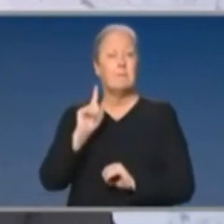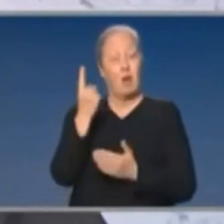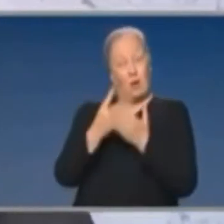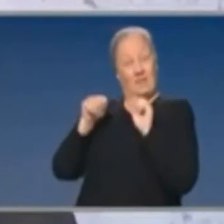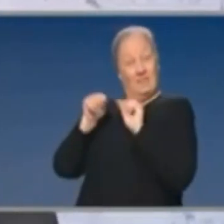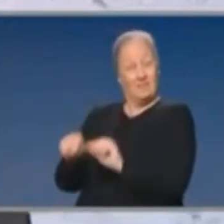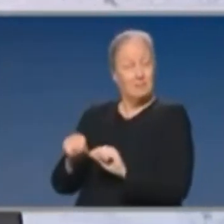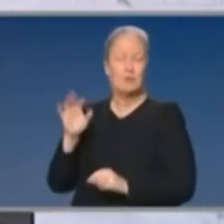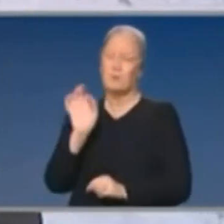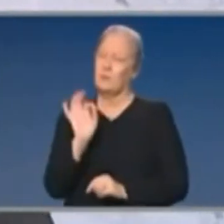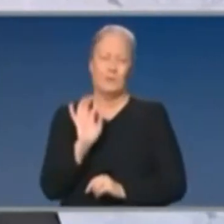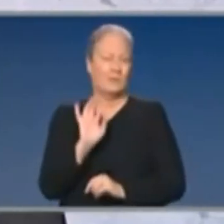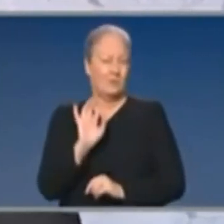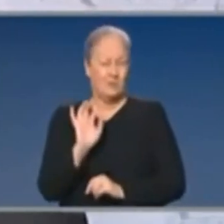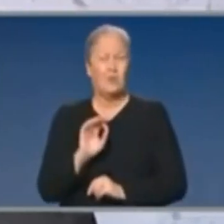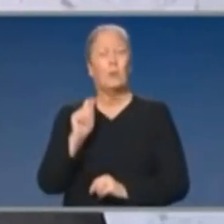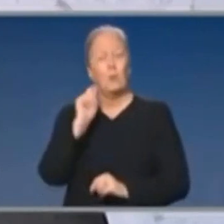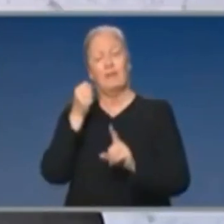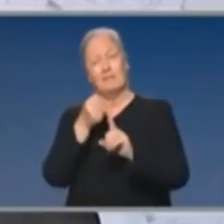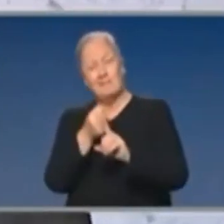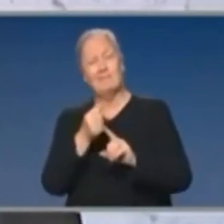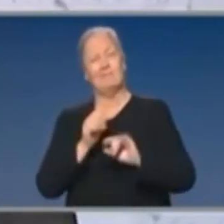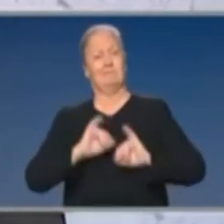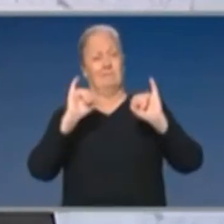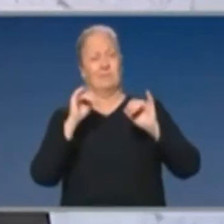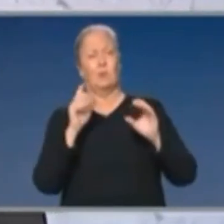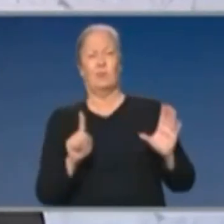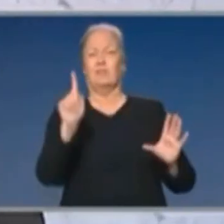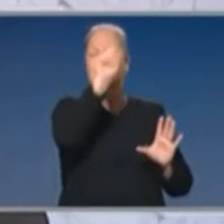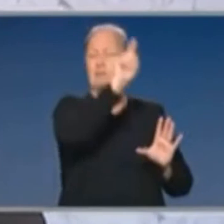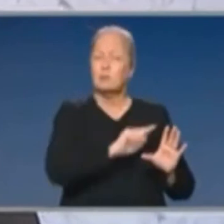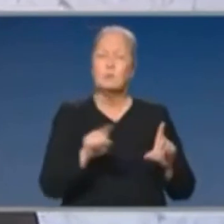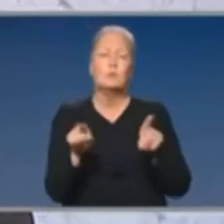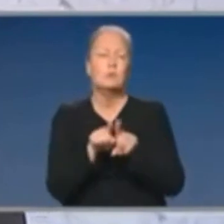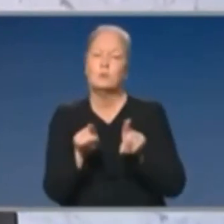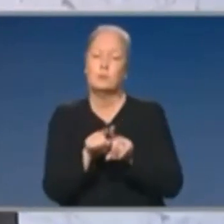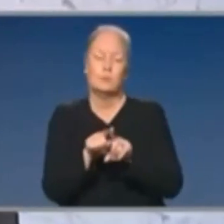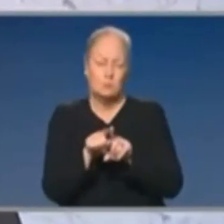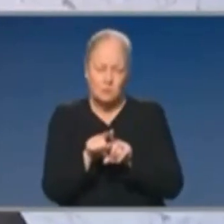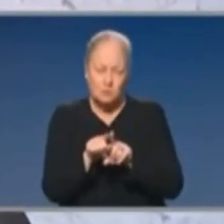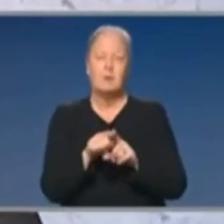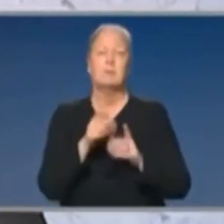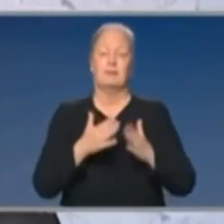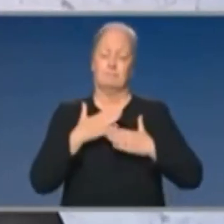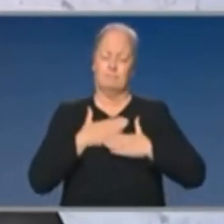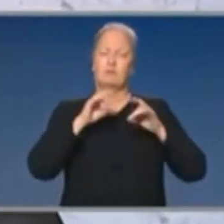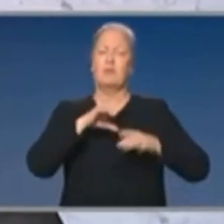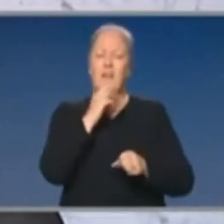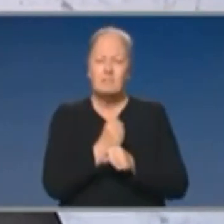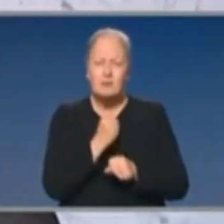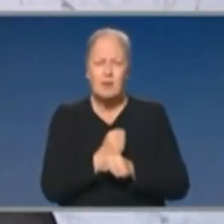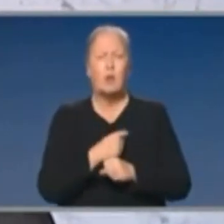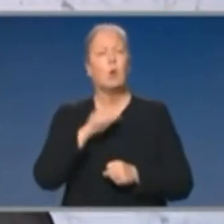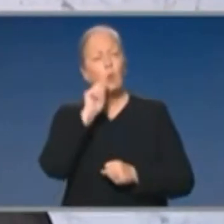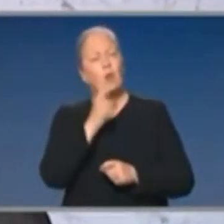of this announcement yesterday that will impact other parts of the country. So we will sit down with those industry